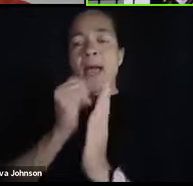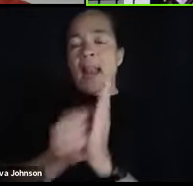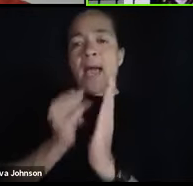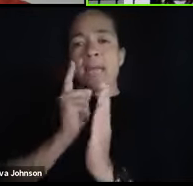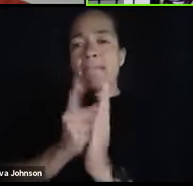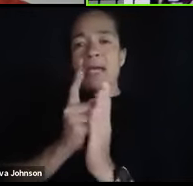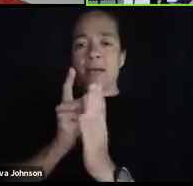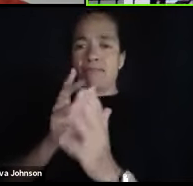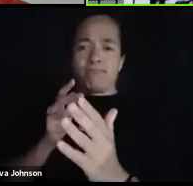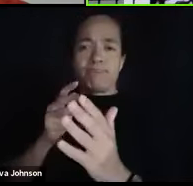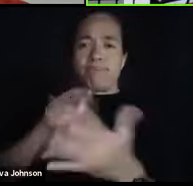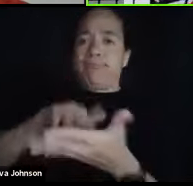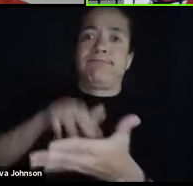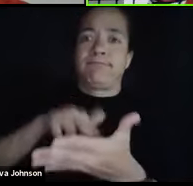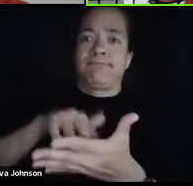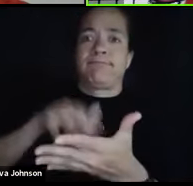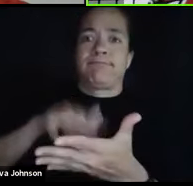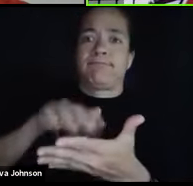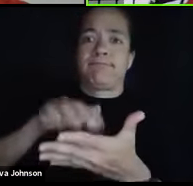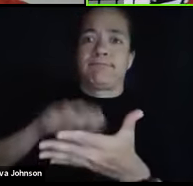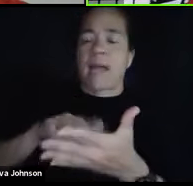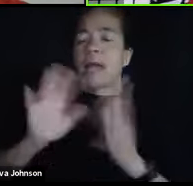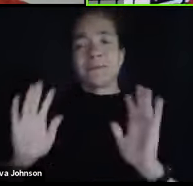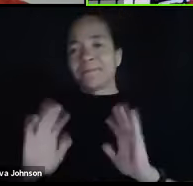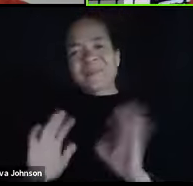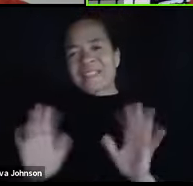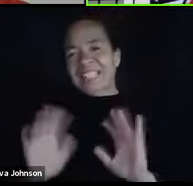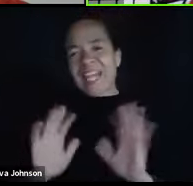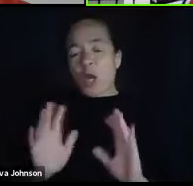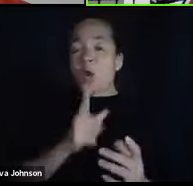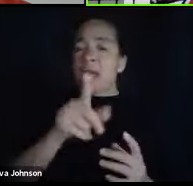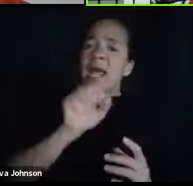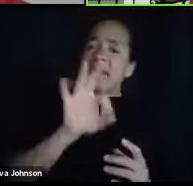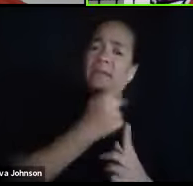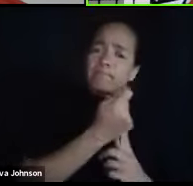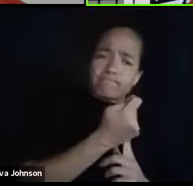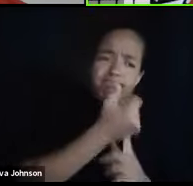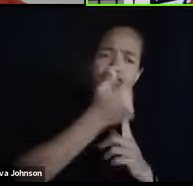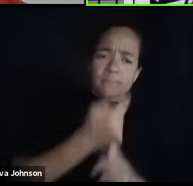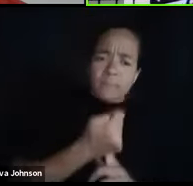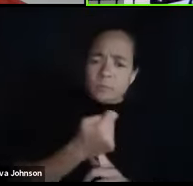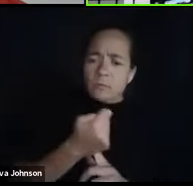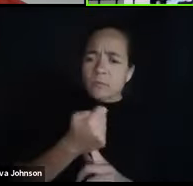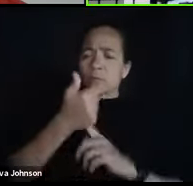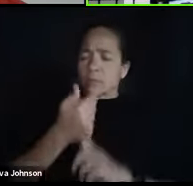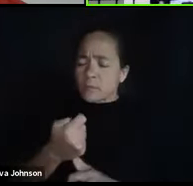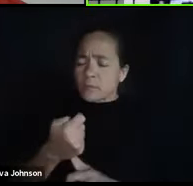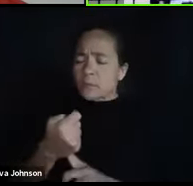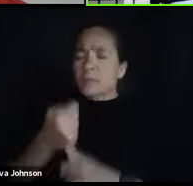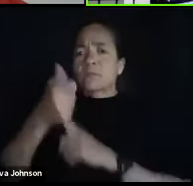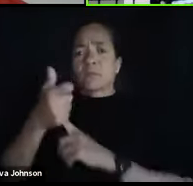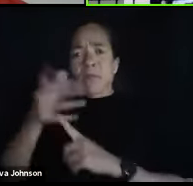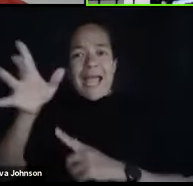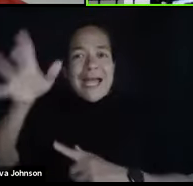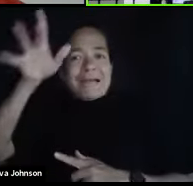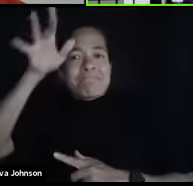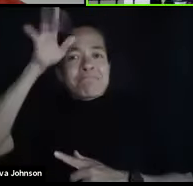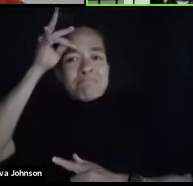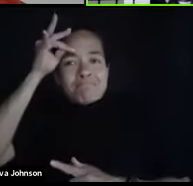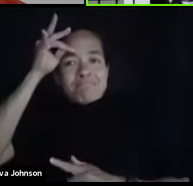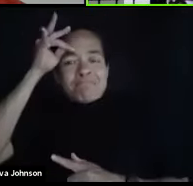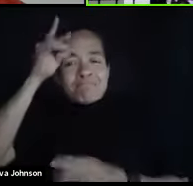information over a longer period is far more effective for retaining that information.